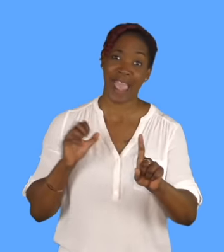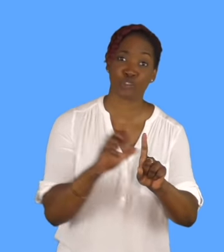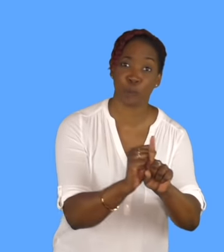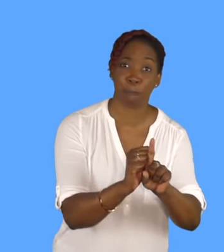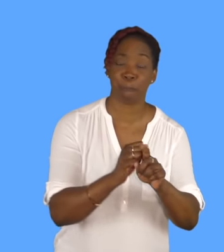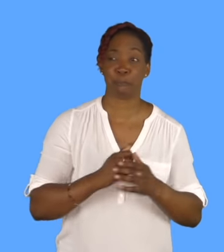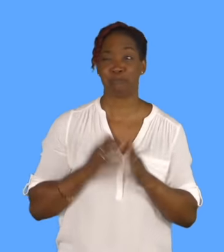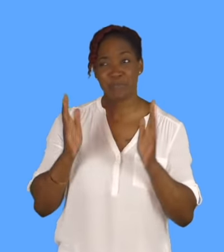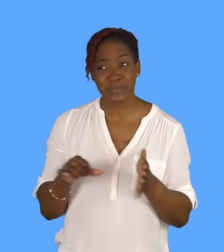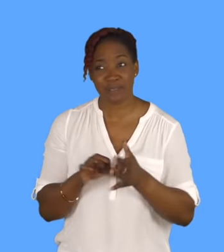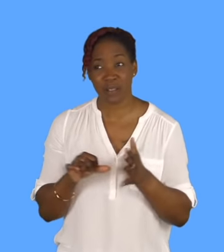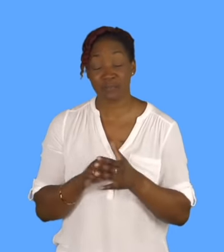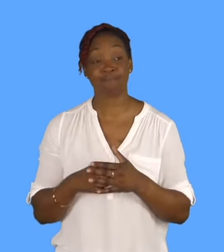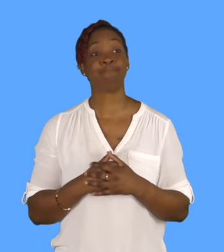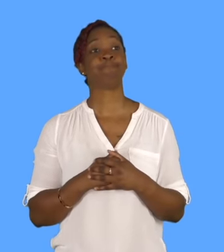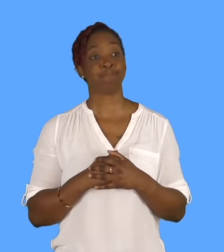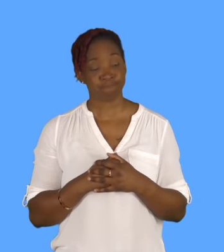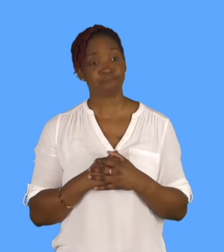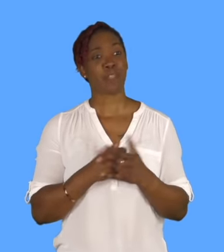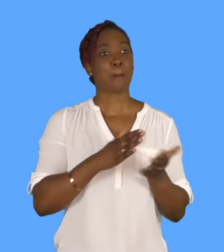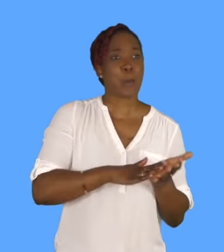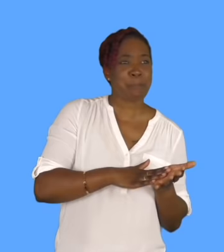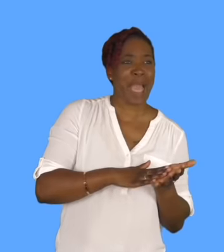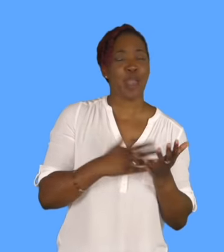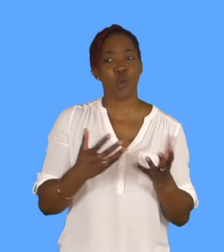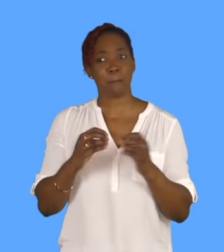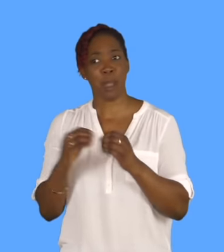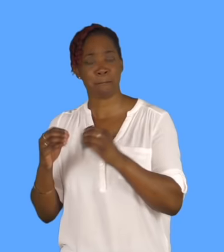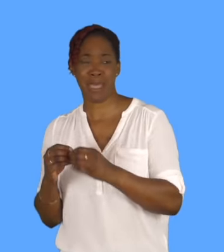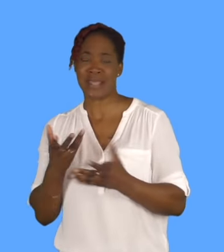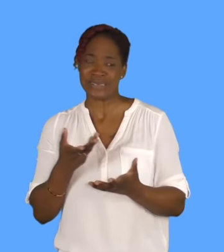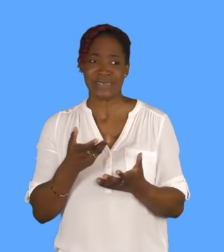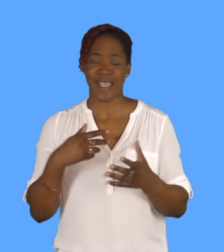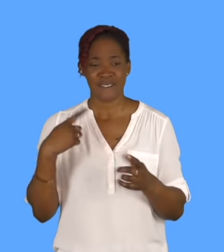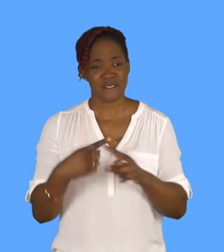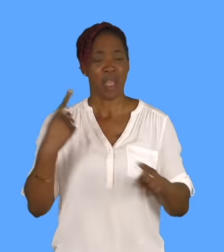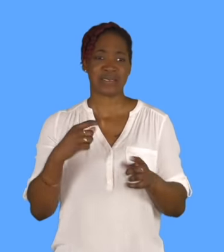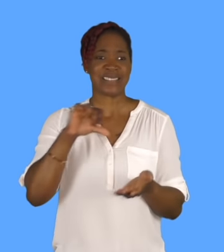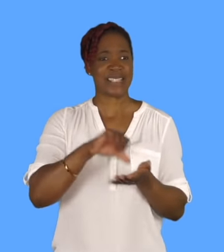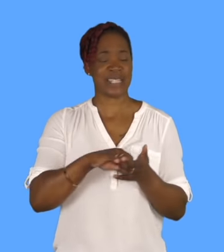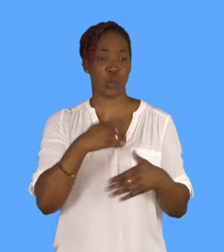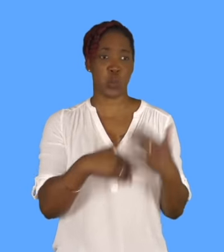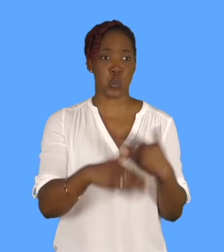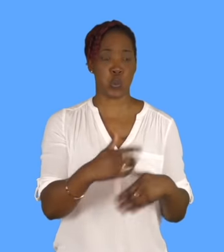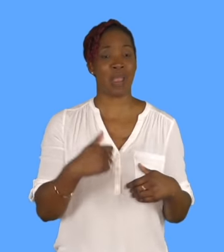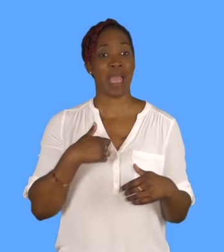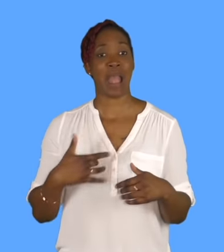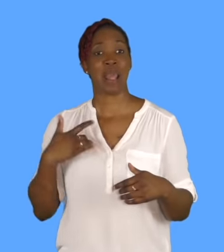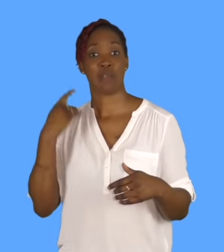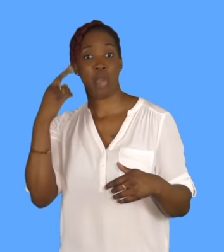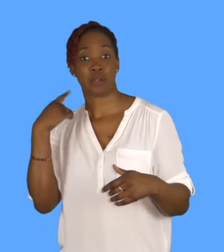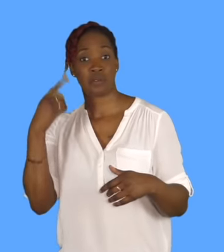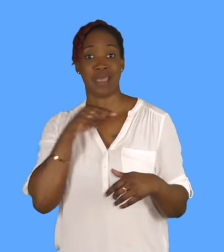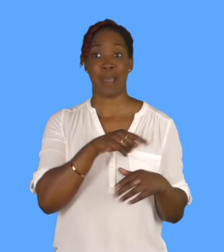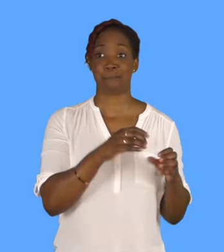whatever, is a very, very fast-paced city. And because I live in London and Bombay, it's funny, because every time I go to London, I feel like